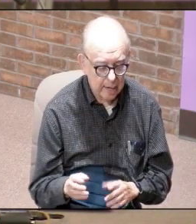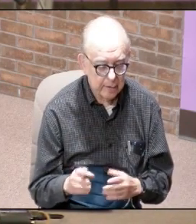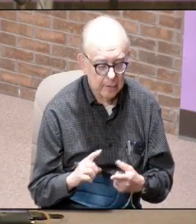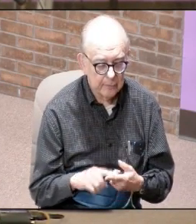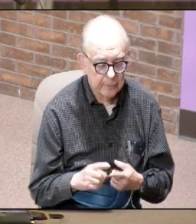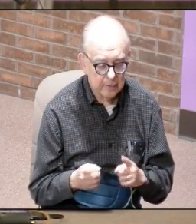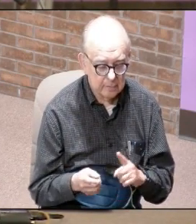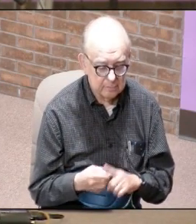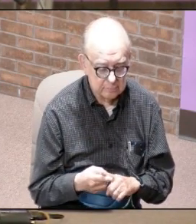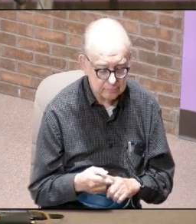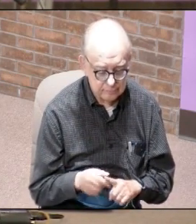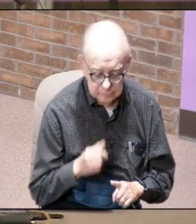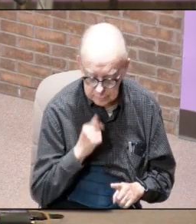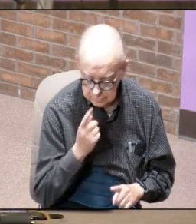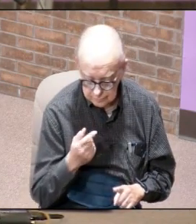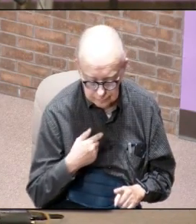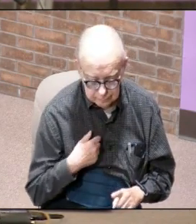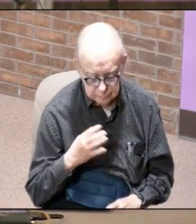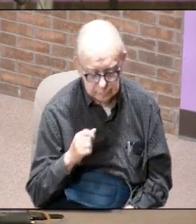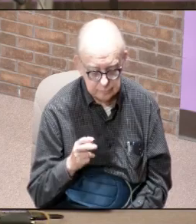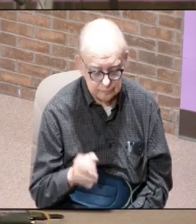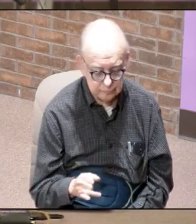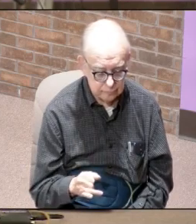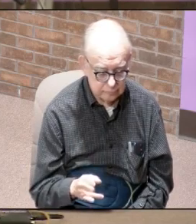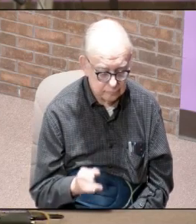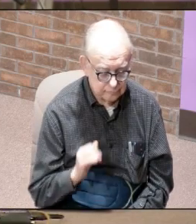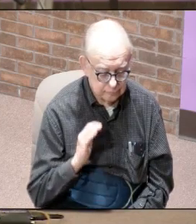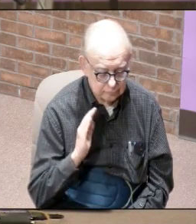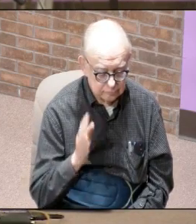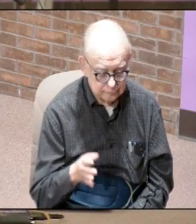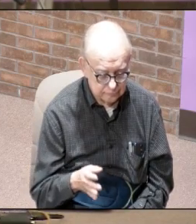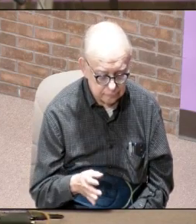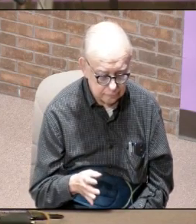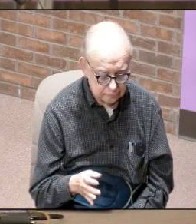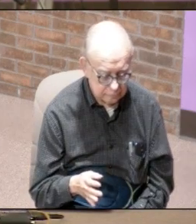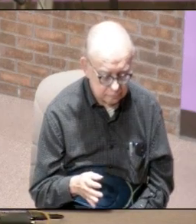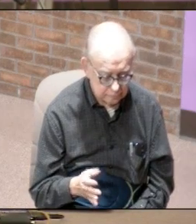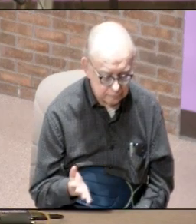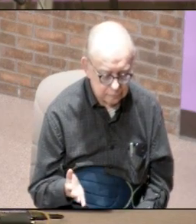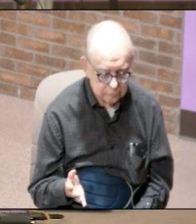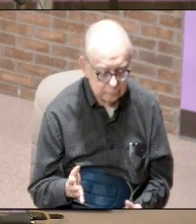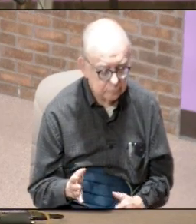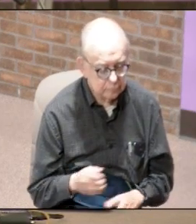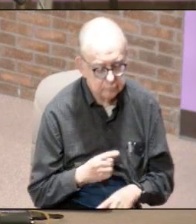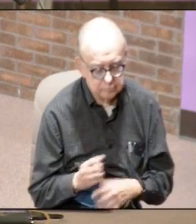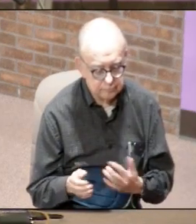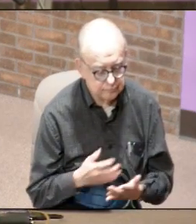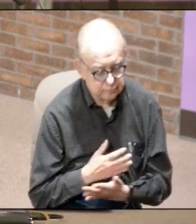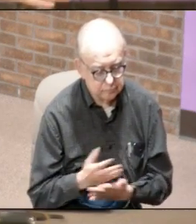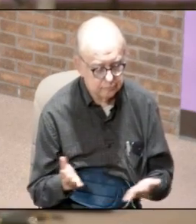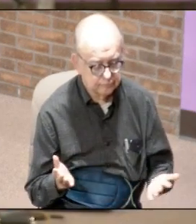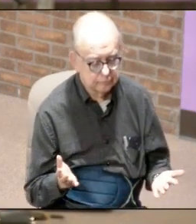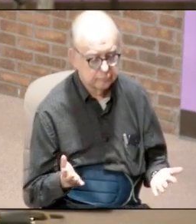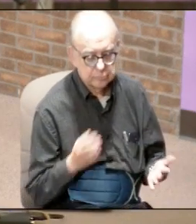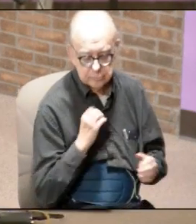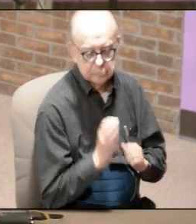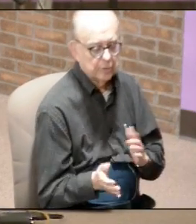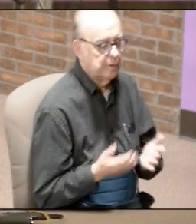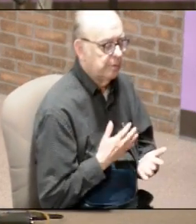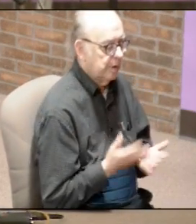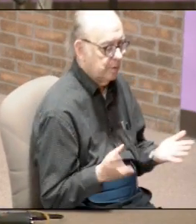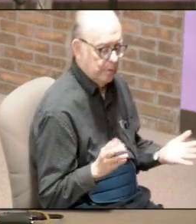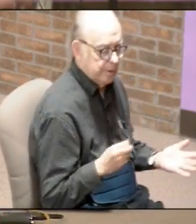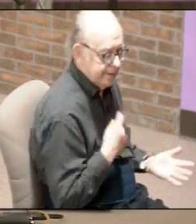he didn't say i john the one that's going to be the orator of everything the one that's going to be blessed with